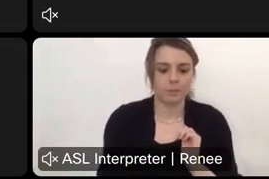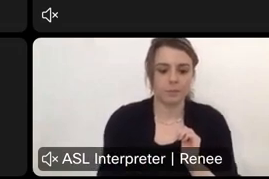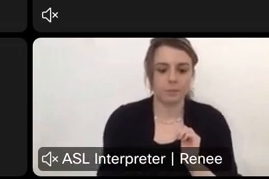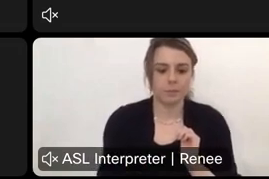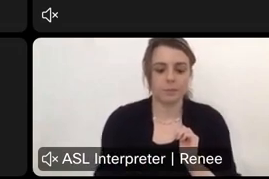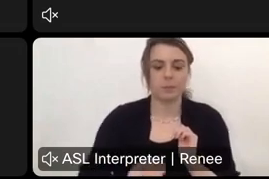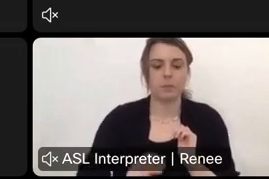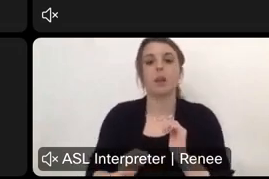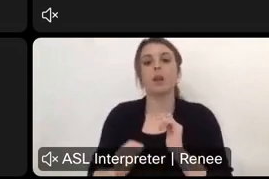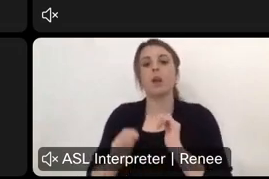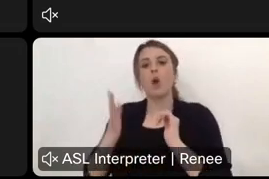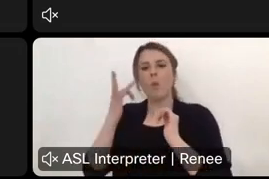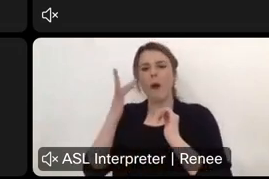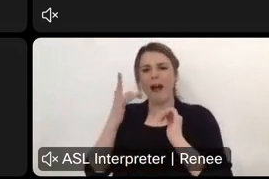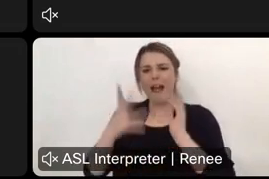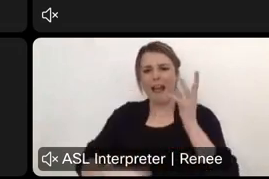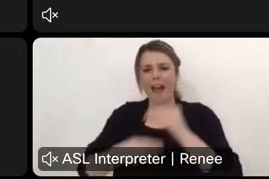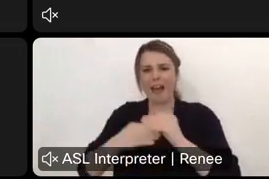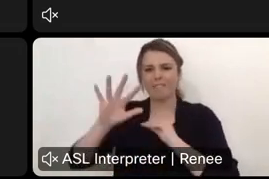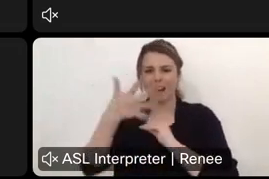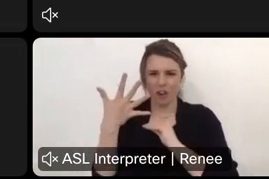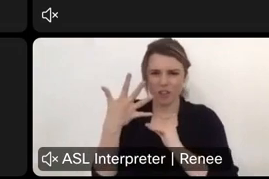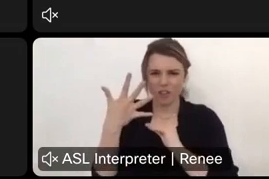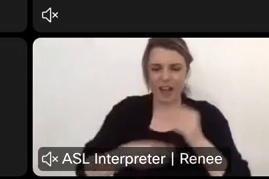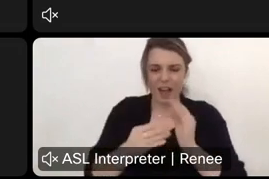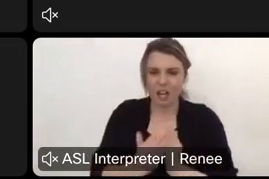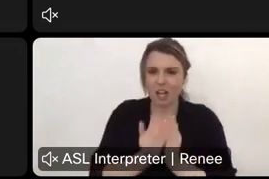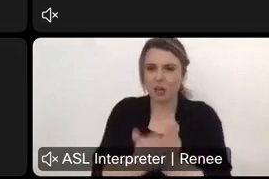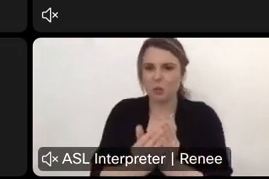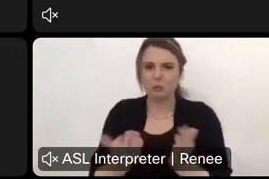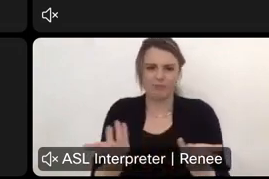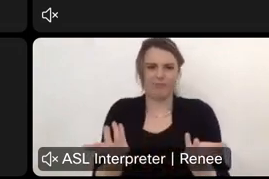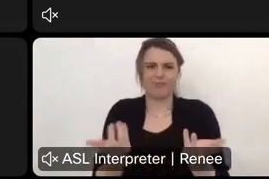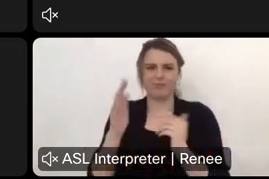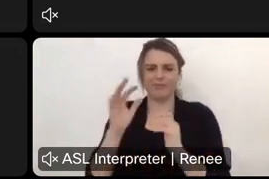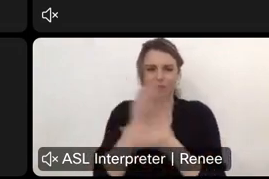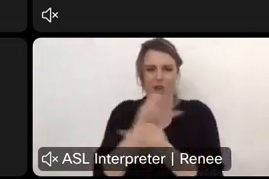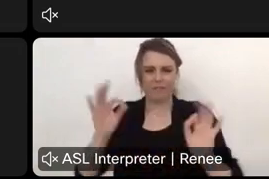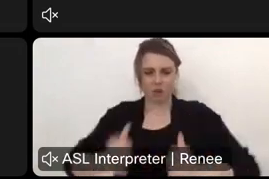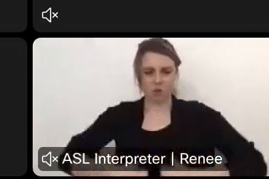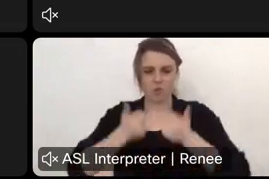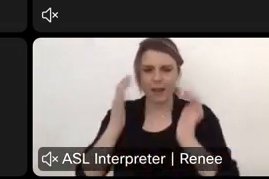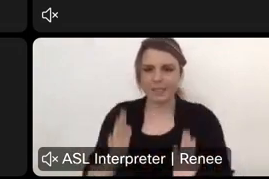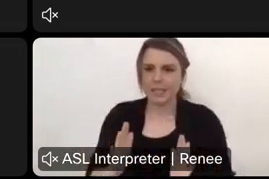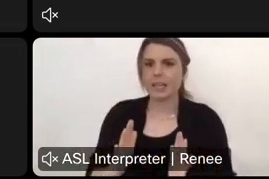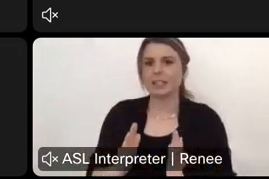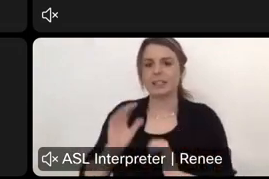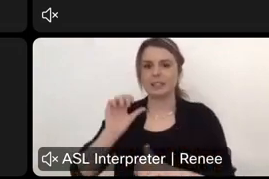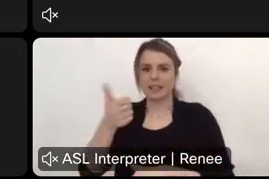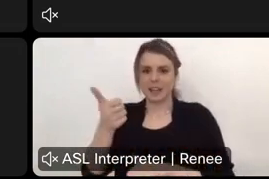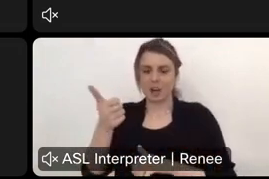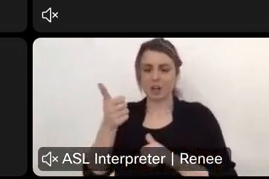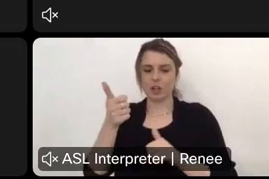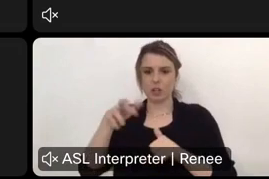Why a $5 fee to launch a canoe? Why make it free for residents? Increase fees to $10 a car yearly day